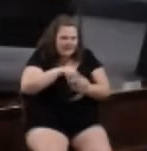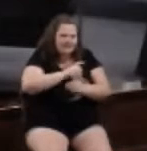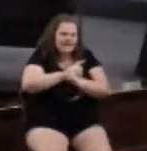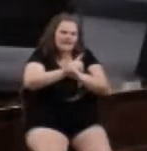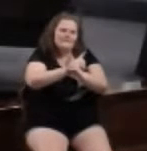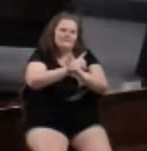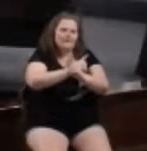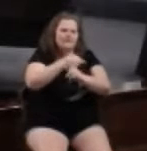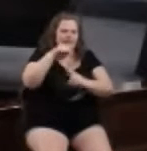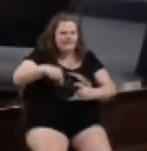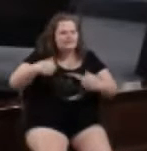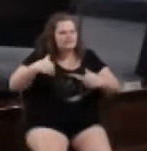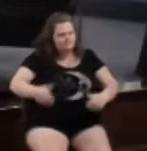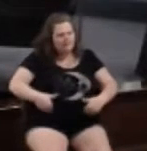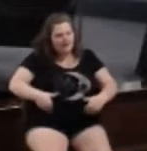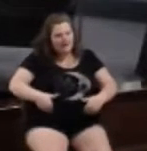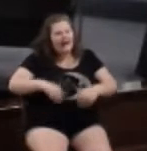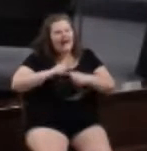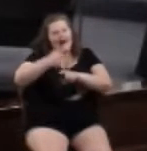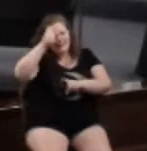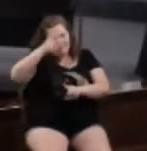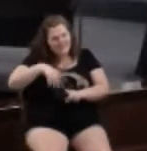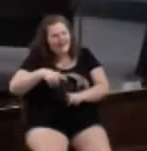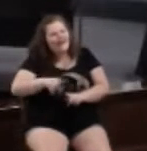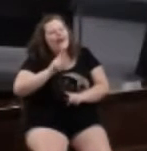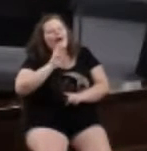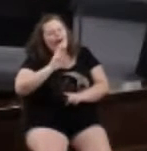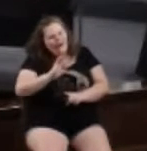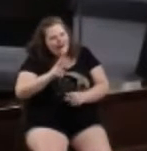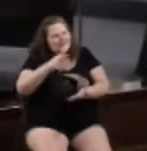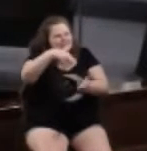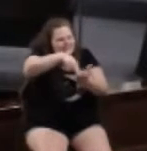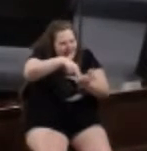body and how they are standing in defense of the body.